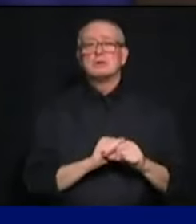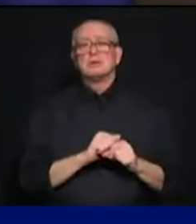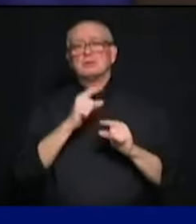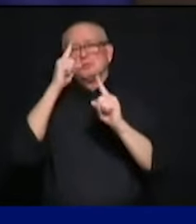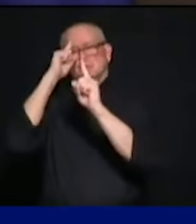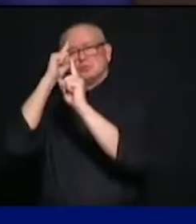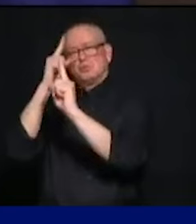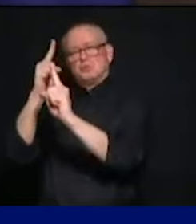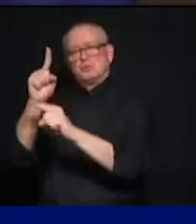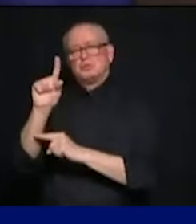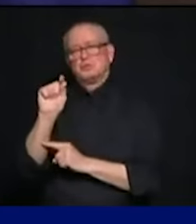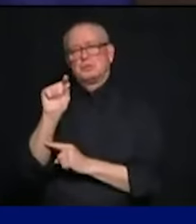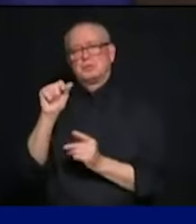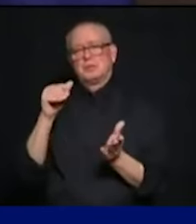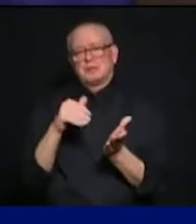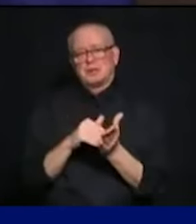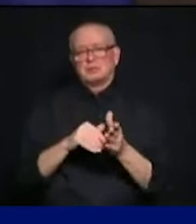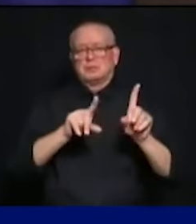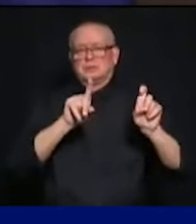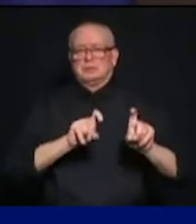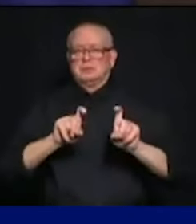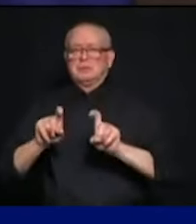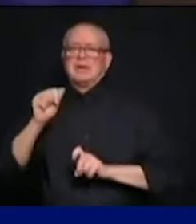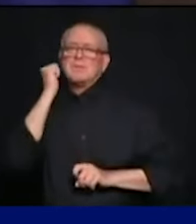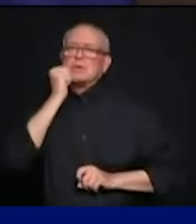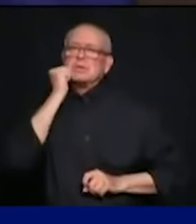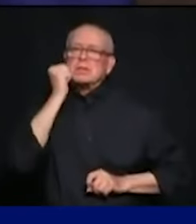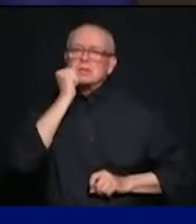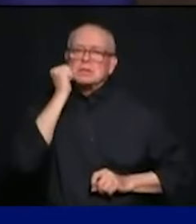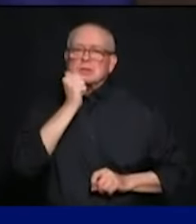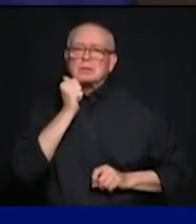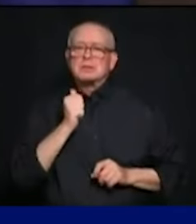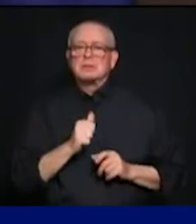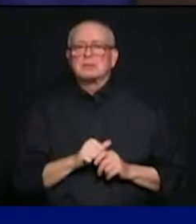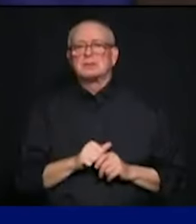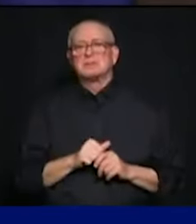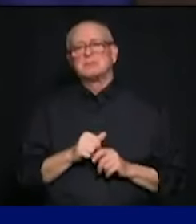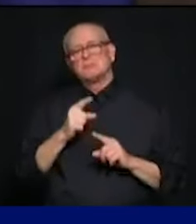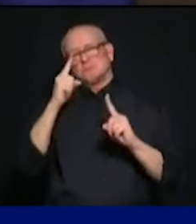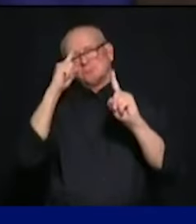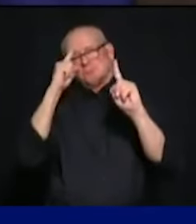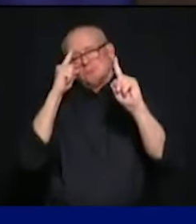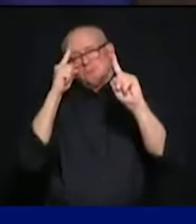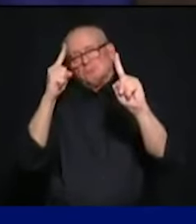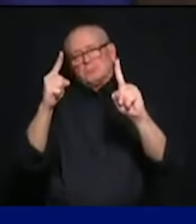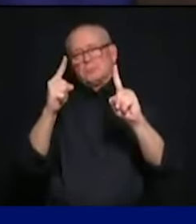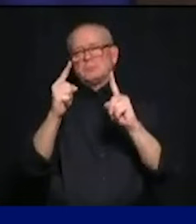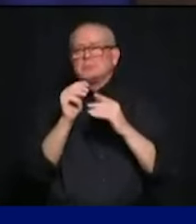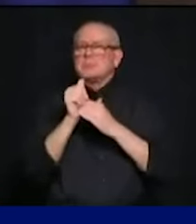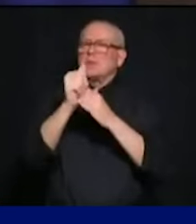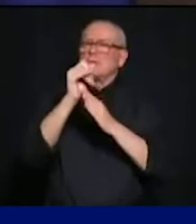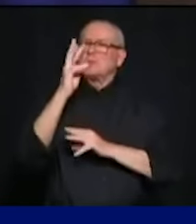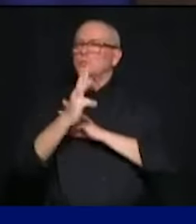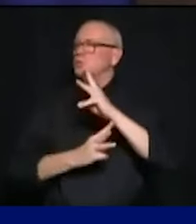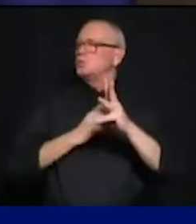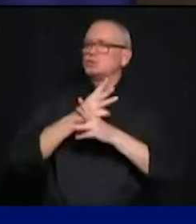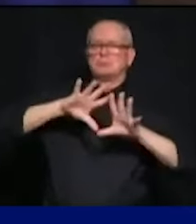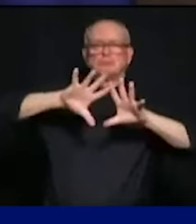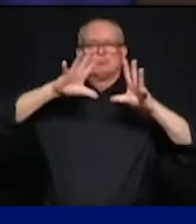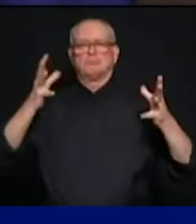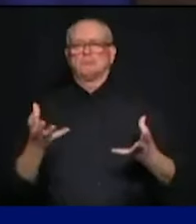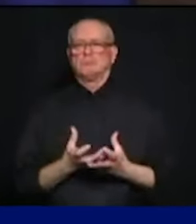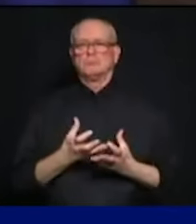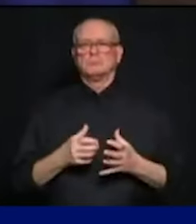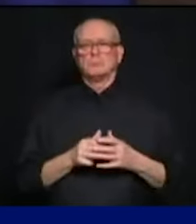and we are determined to continue leading the world in testing, the foundation of our relaunch strategy. Number